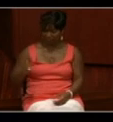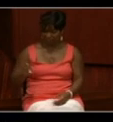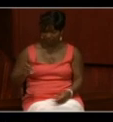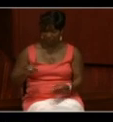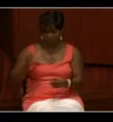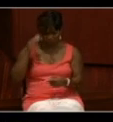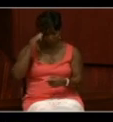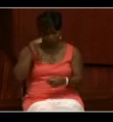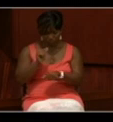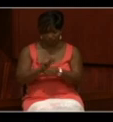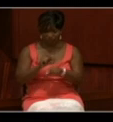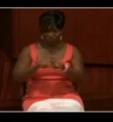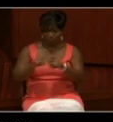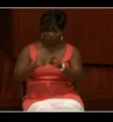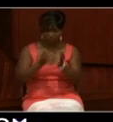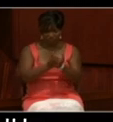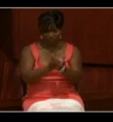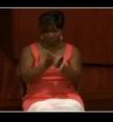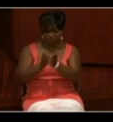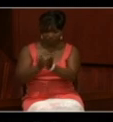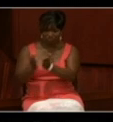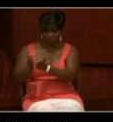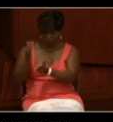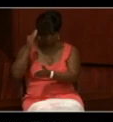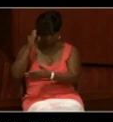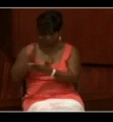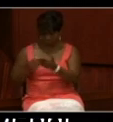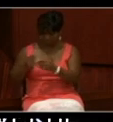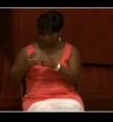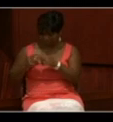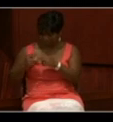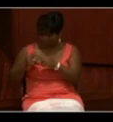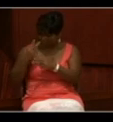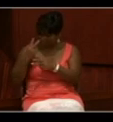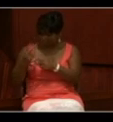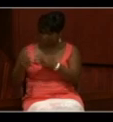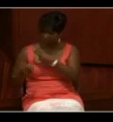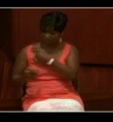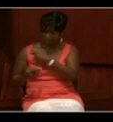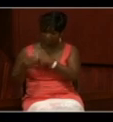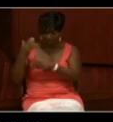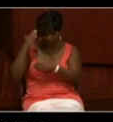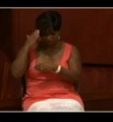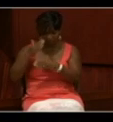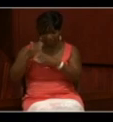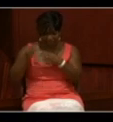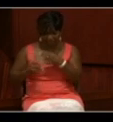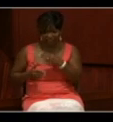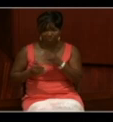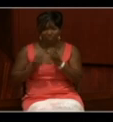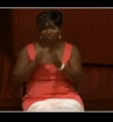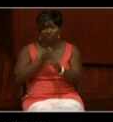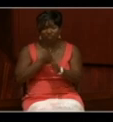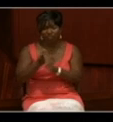several ships, and I knew some of their names, as you can see on the screen. I knew that he ended his career also in 1947.